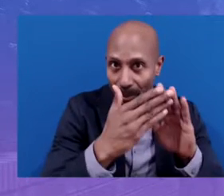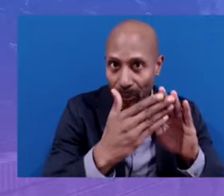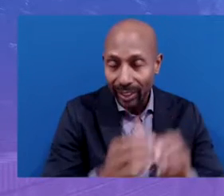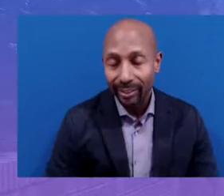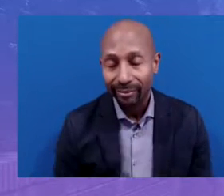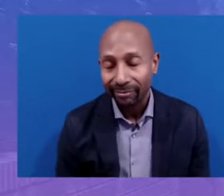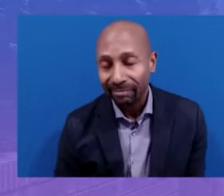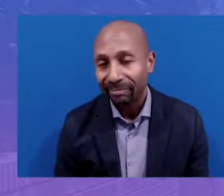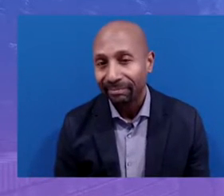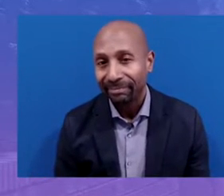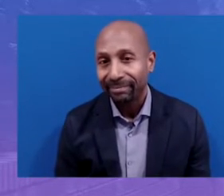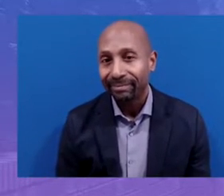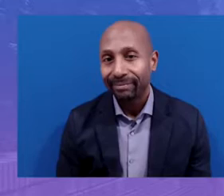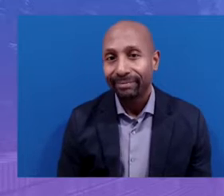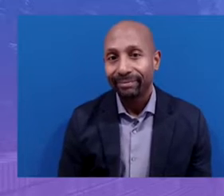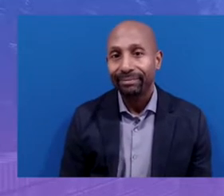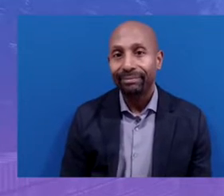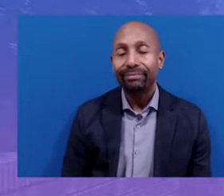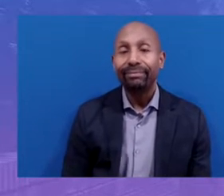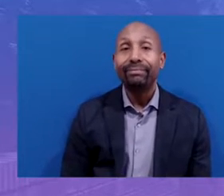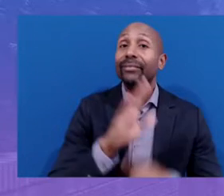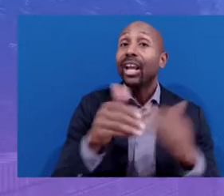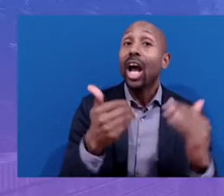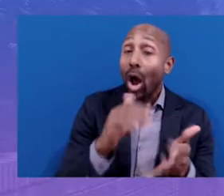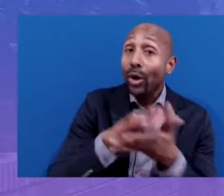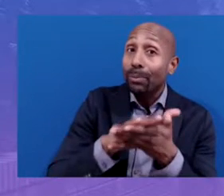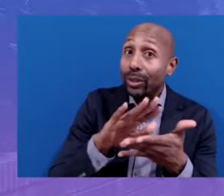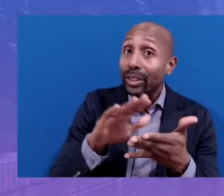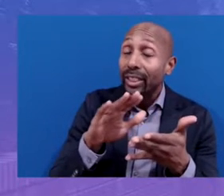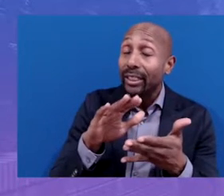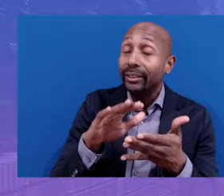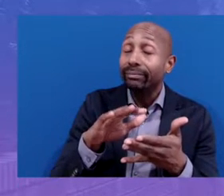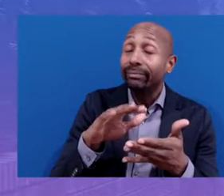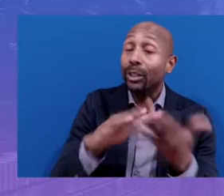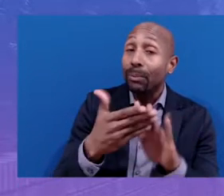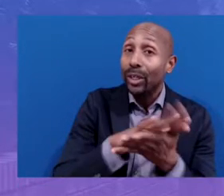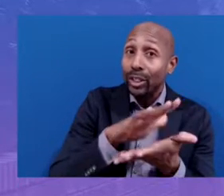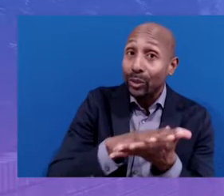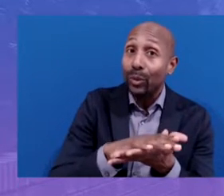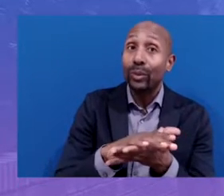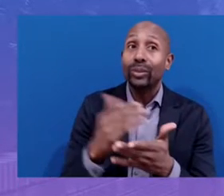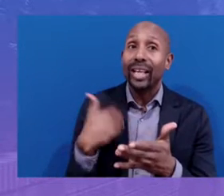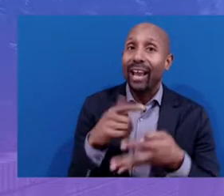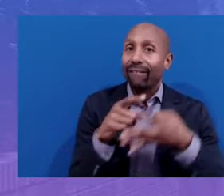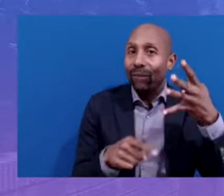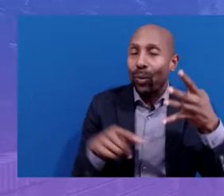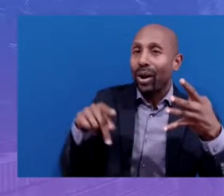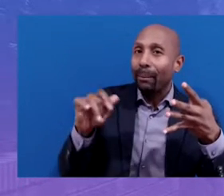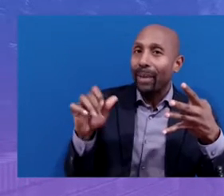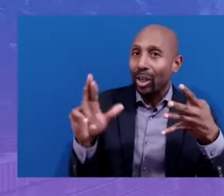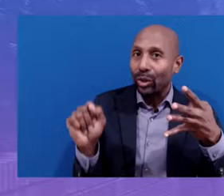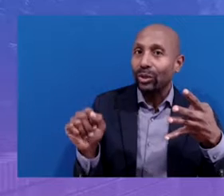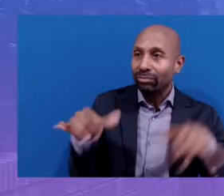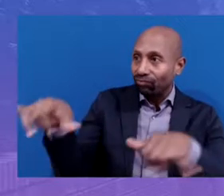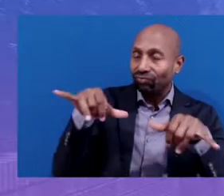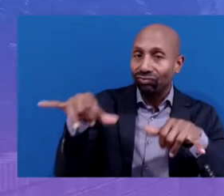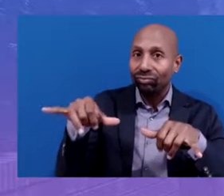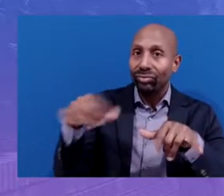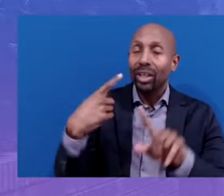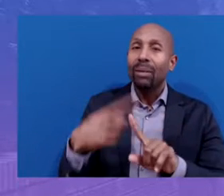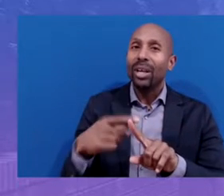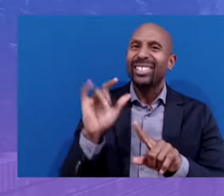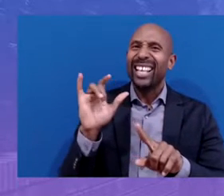But all share the four pillars in common, and that authentic